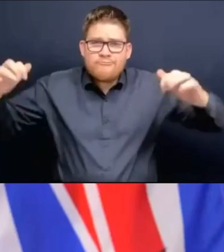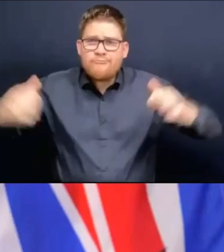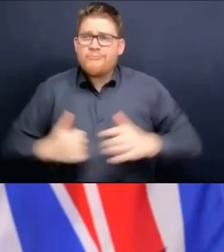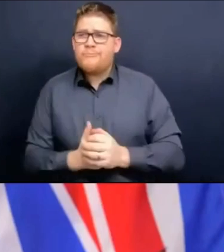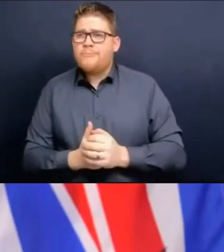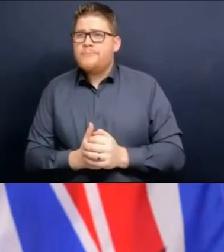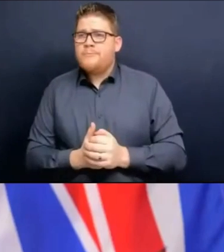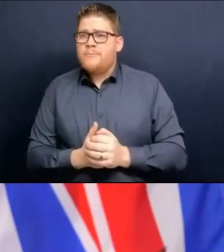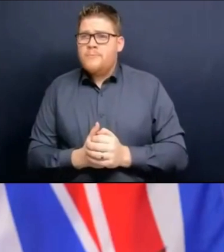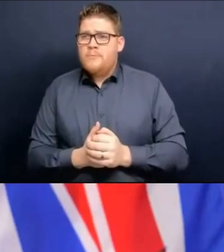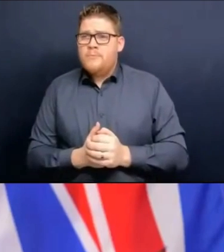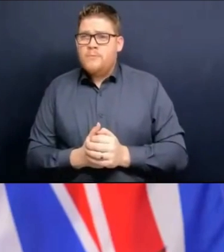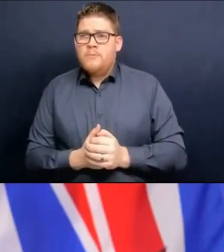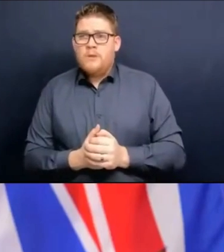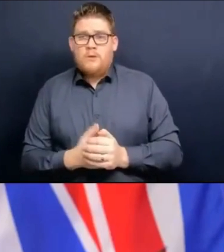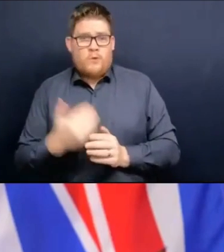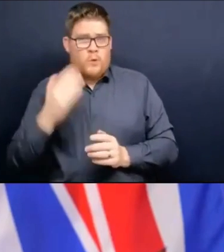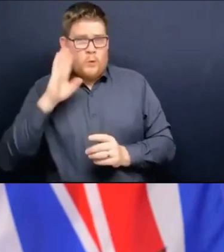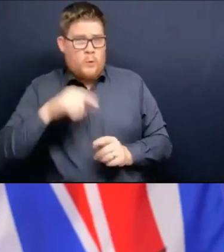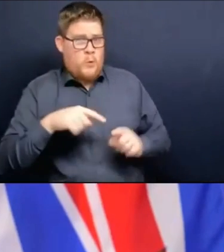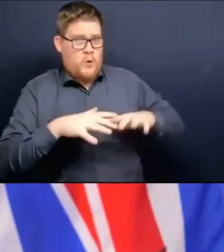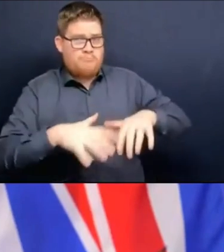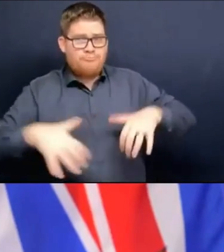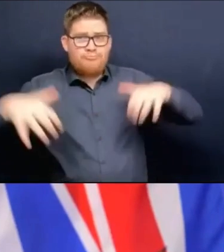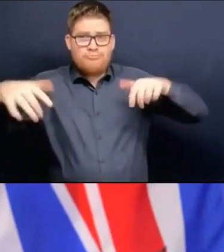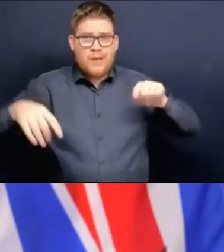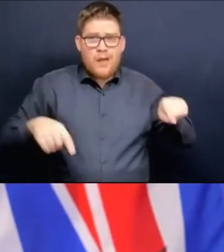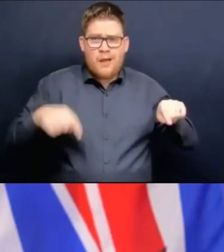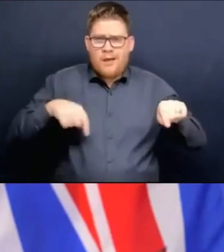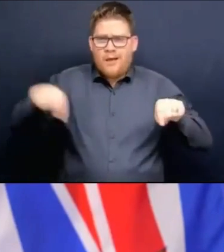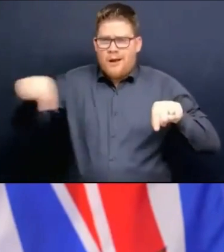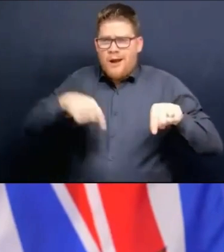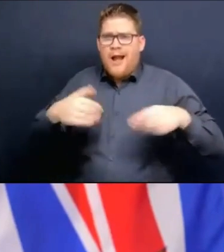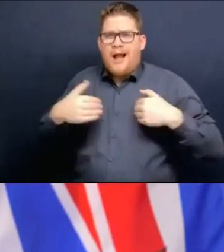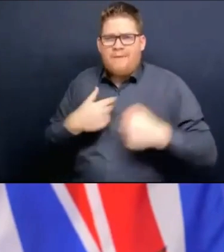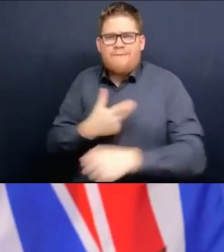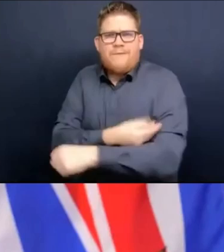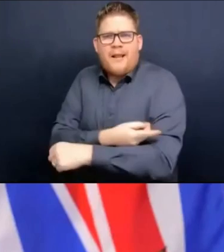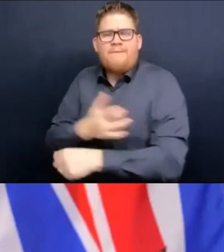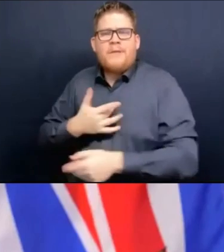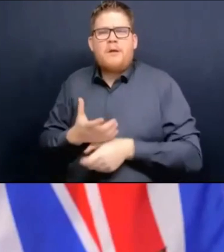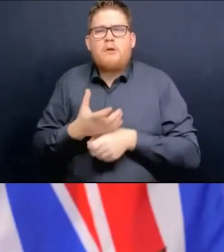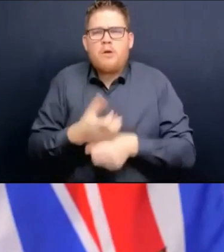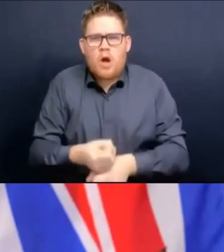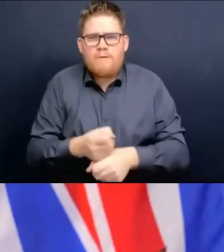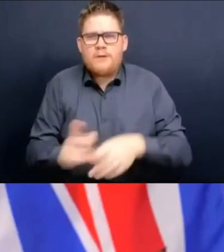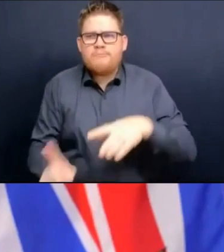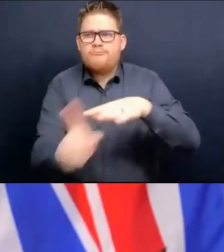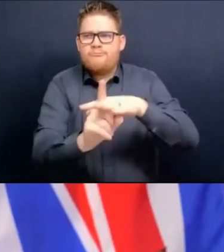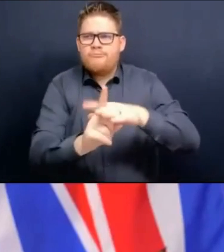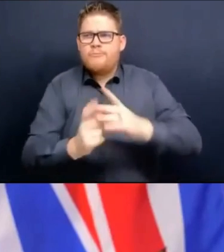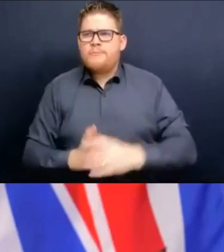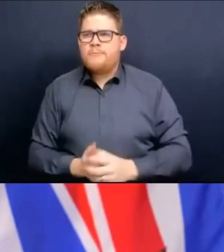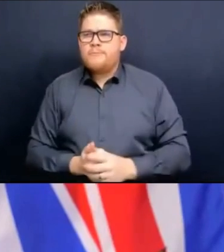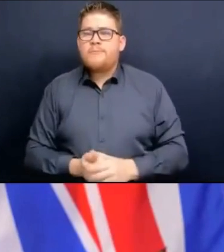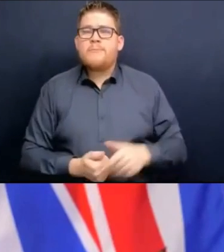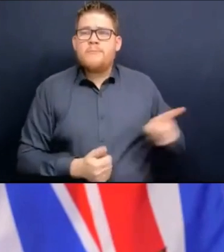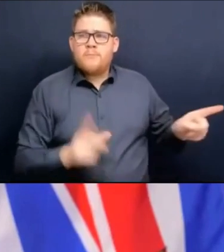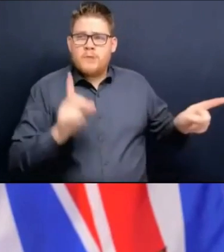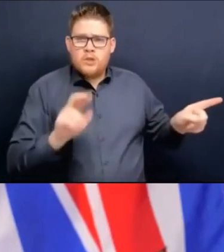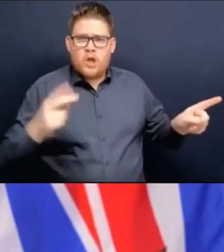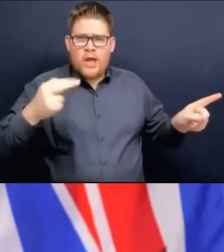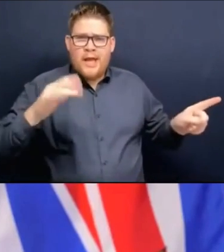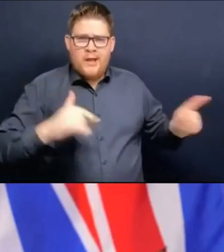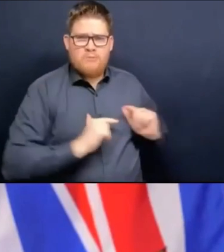them have taken the same measure to protect themselves. I'll allow Dr. Henry to talk about why this science is important. But again, British Columbians